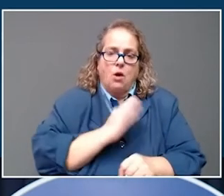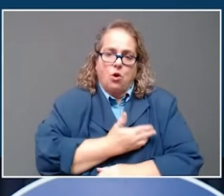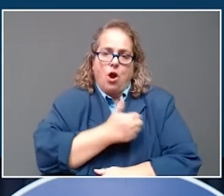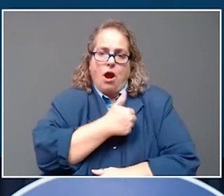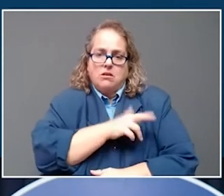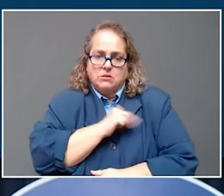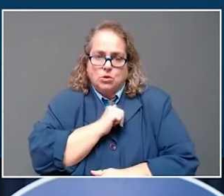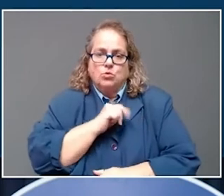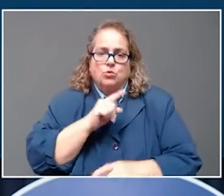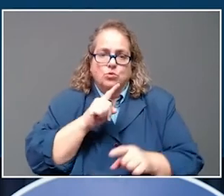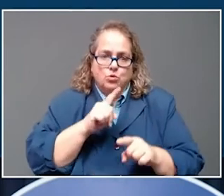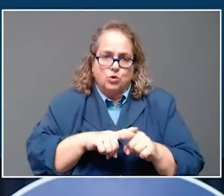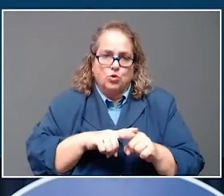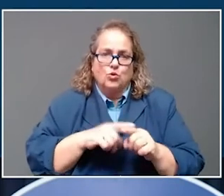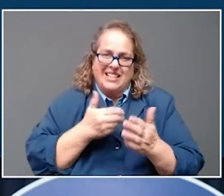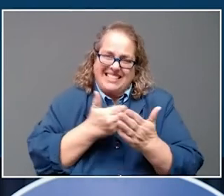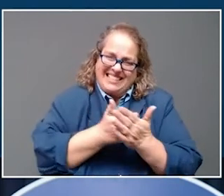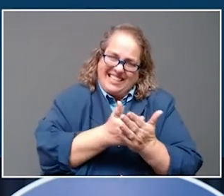,614.